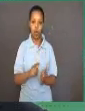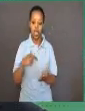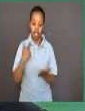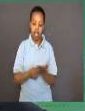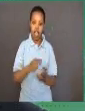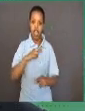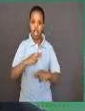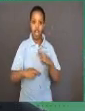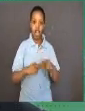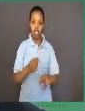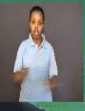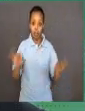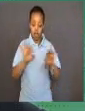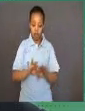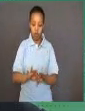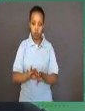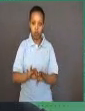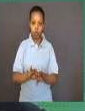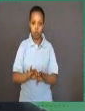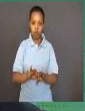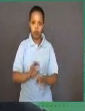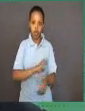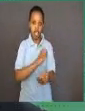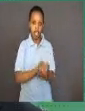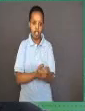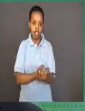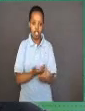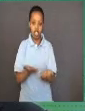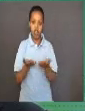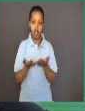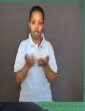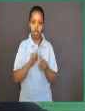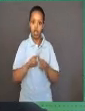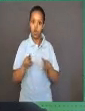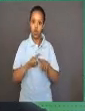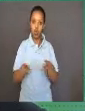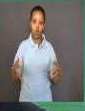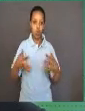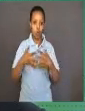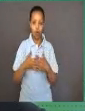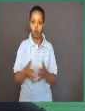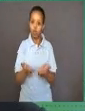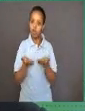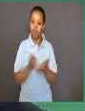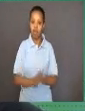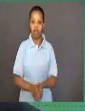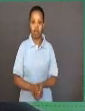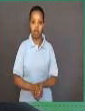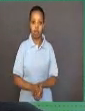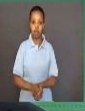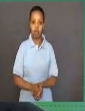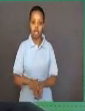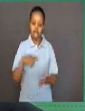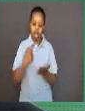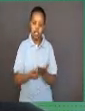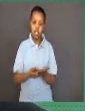needed a source of energy and several different compounds. What are